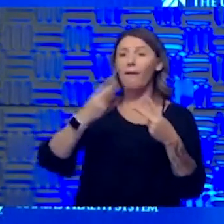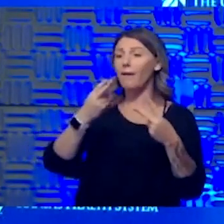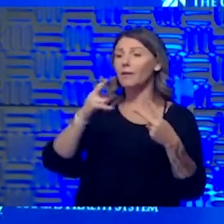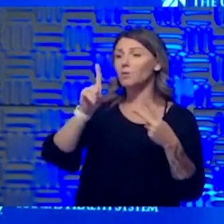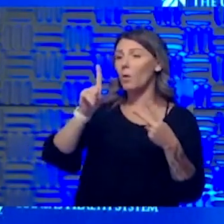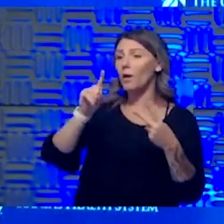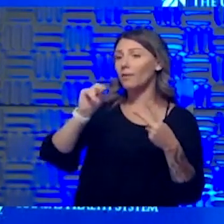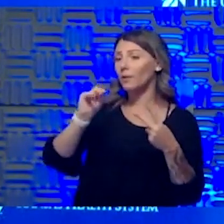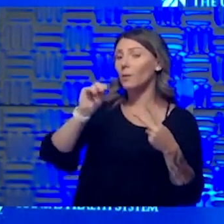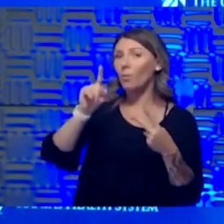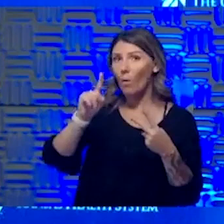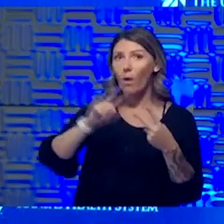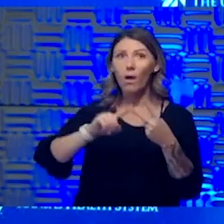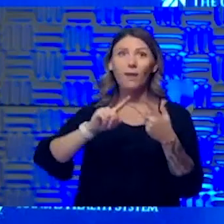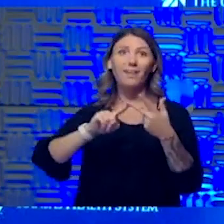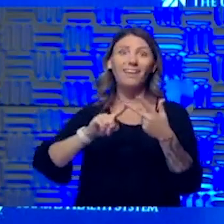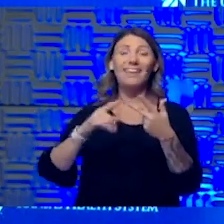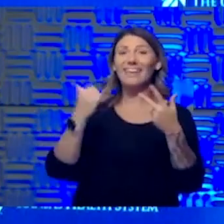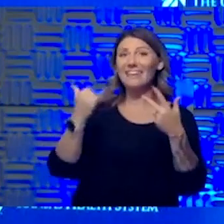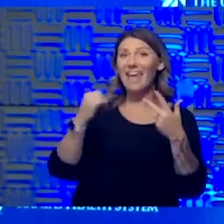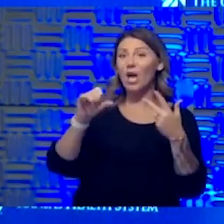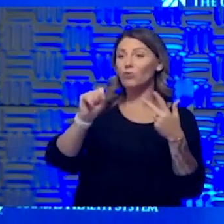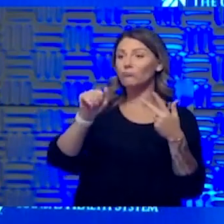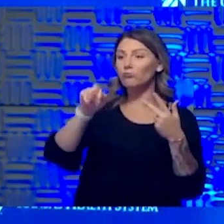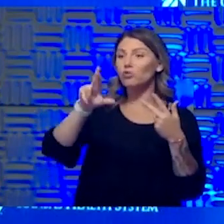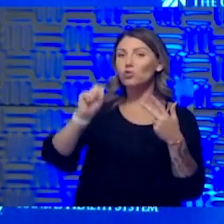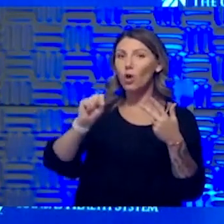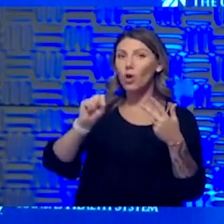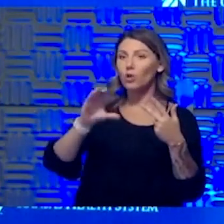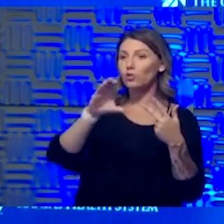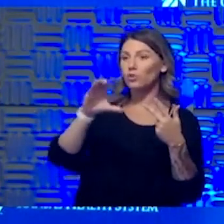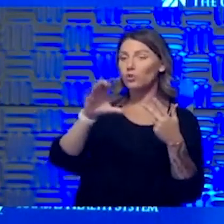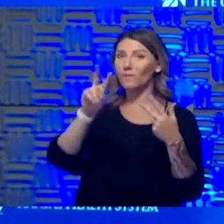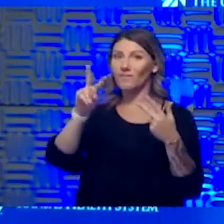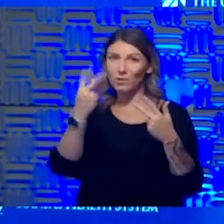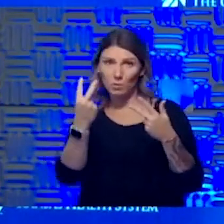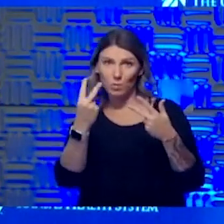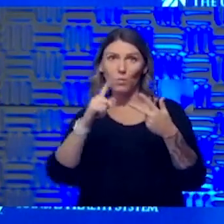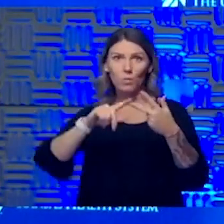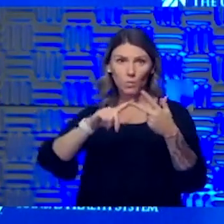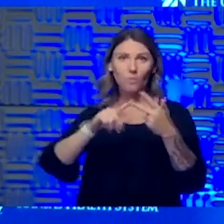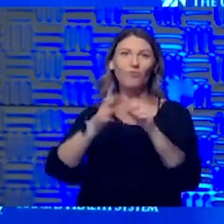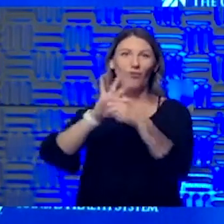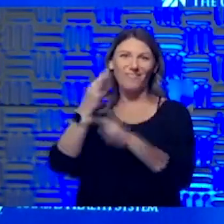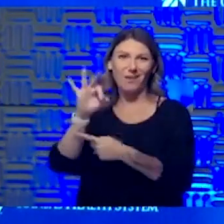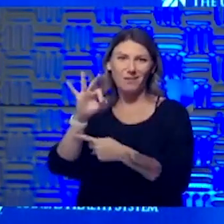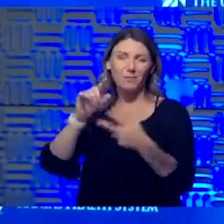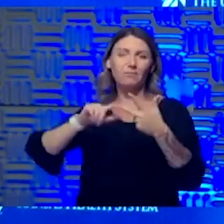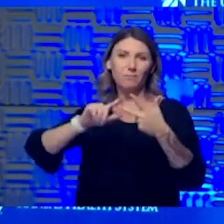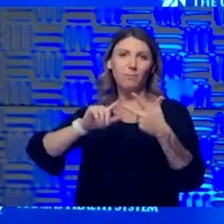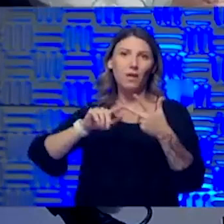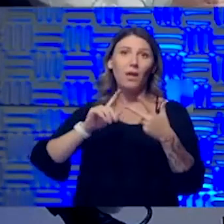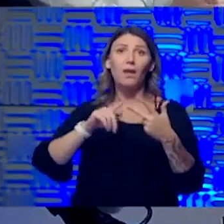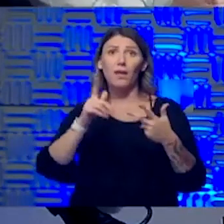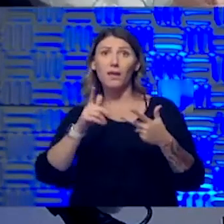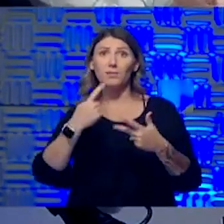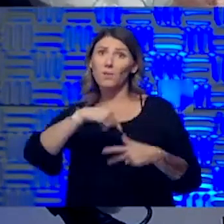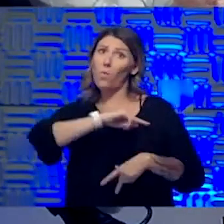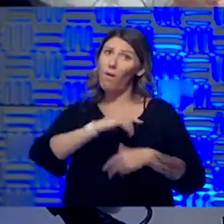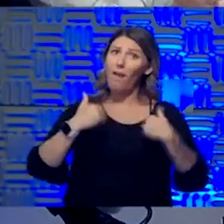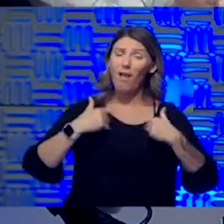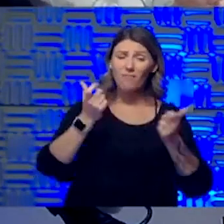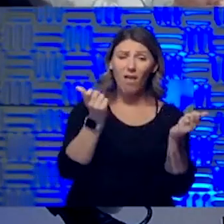now SARS-CoV-2. So really that level of preparation is what it takes to battle back about stuff like this. Absolutely.